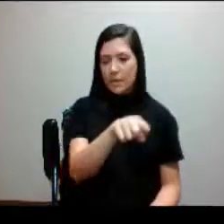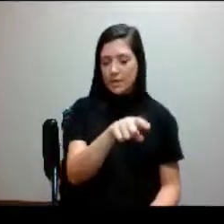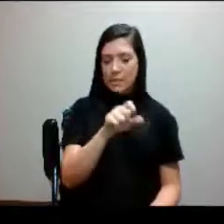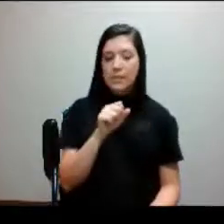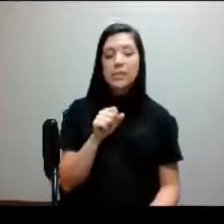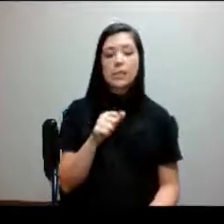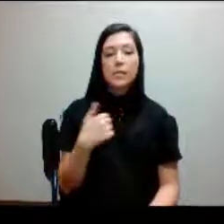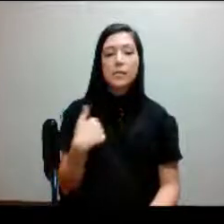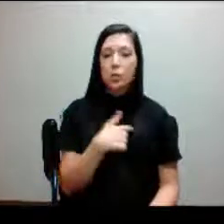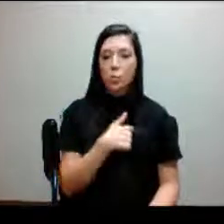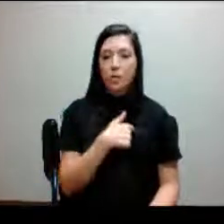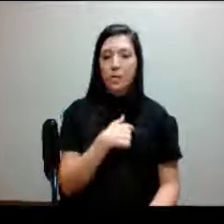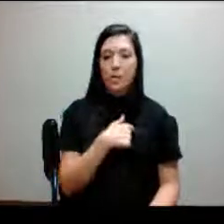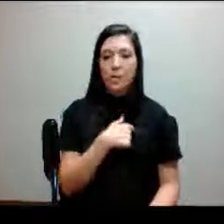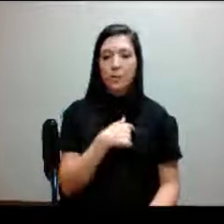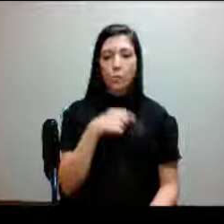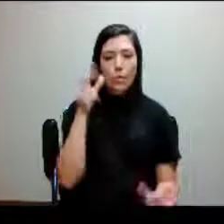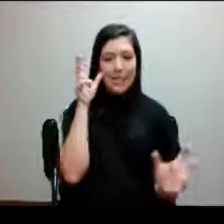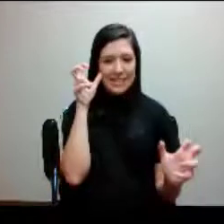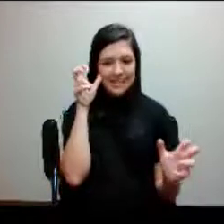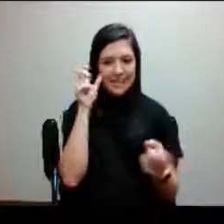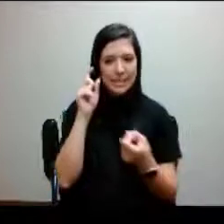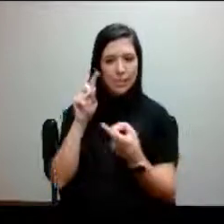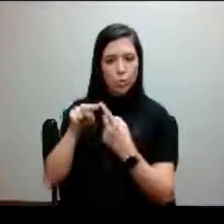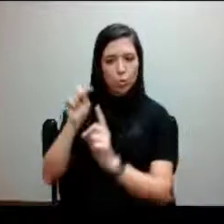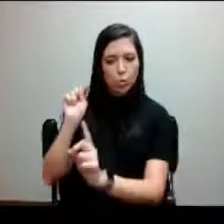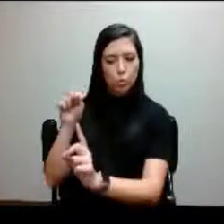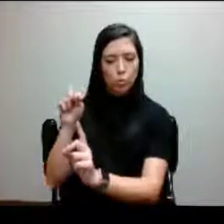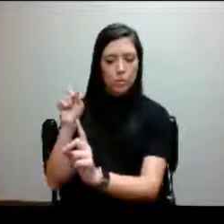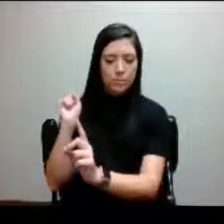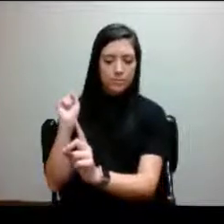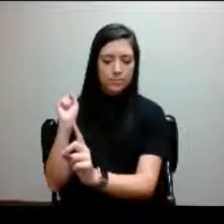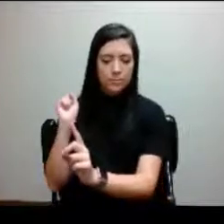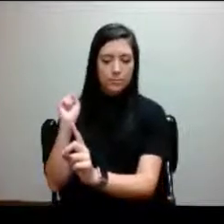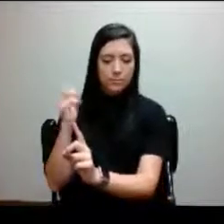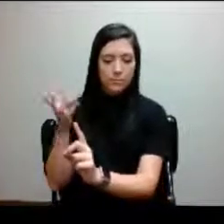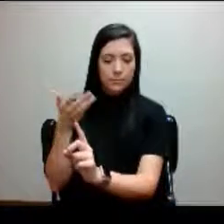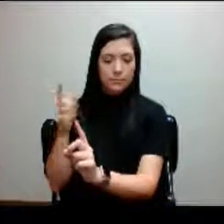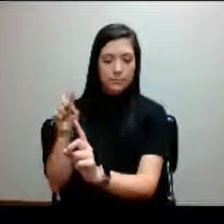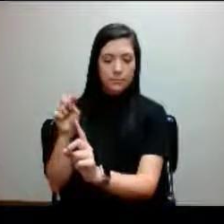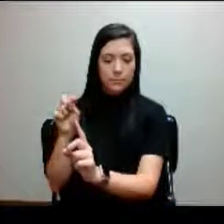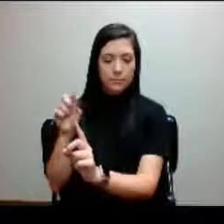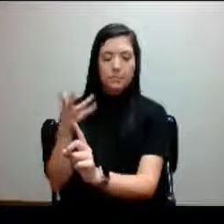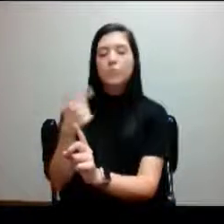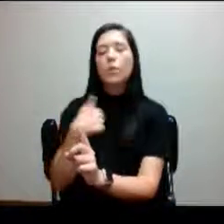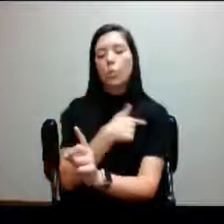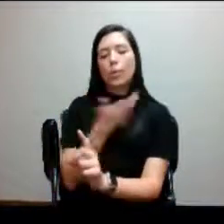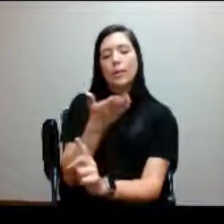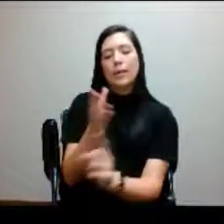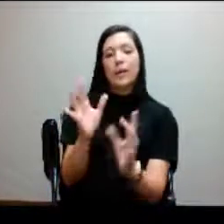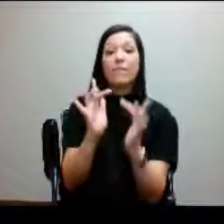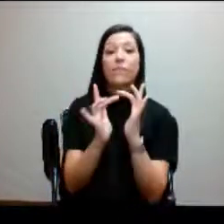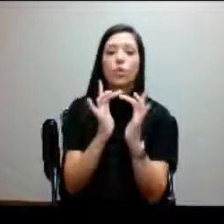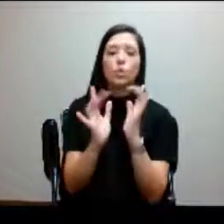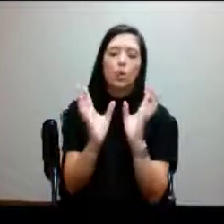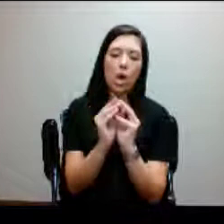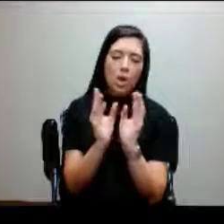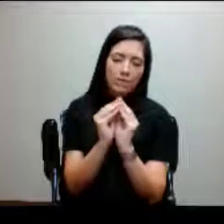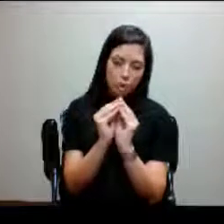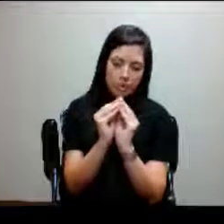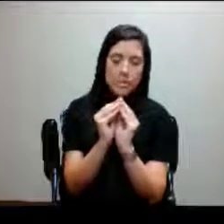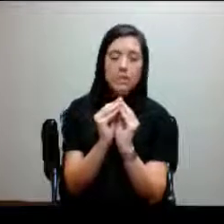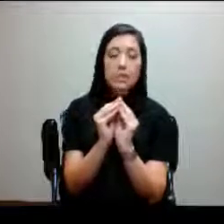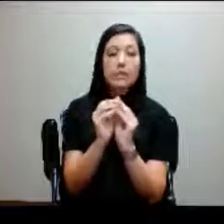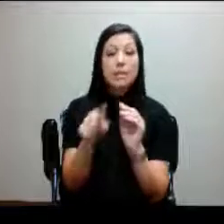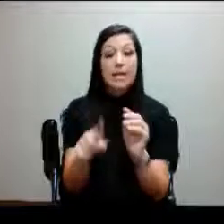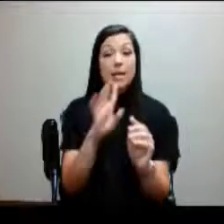We were listening to a, we were at a conference, a virtual conference. And in the session, they